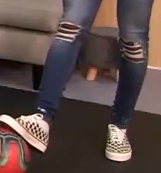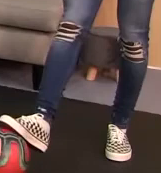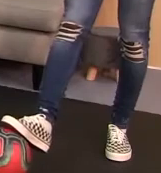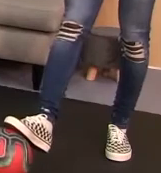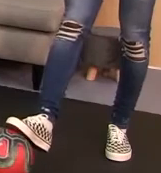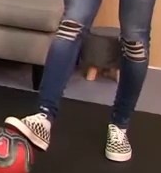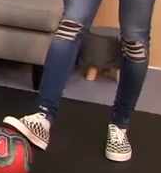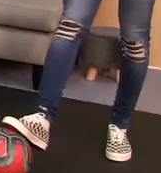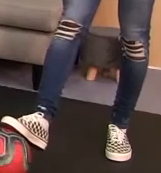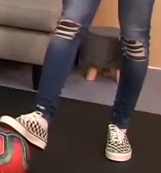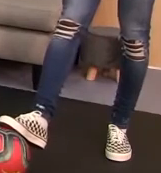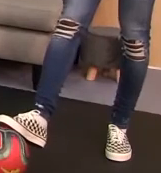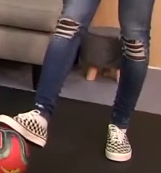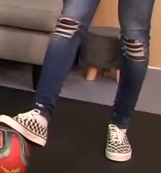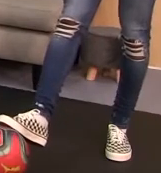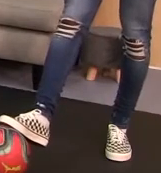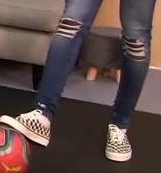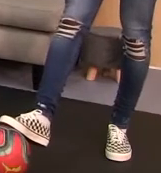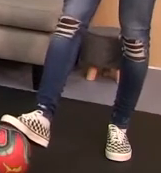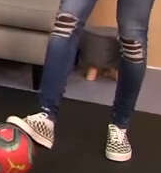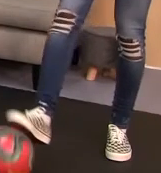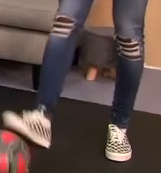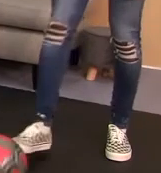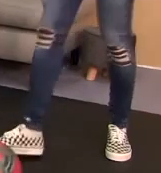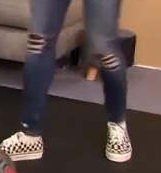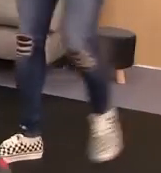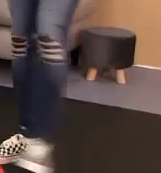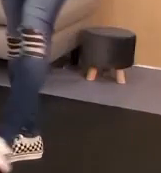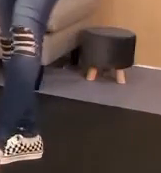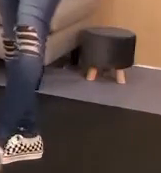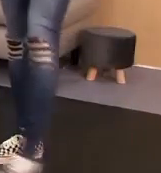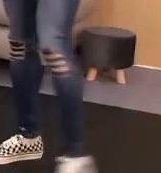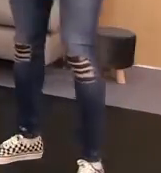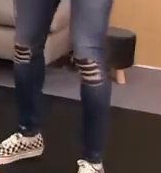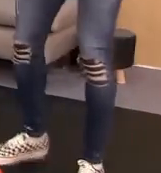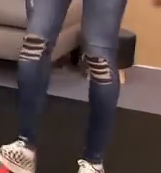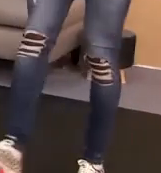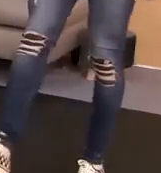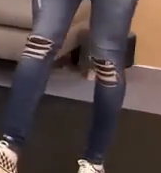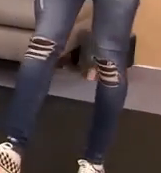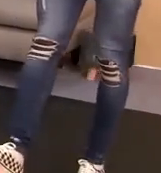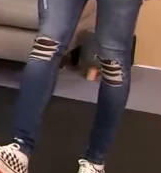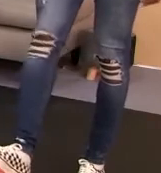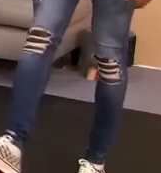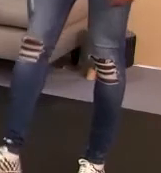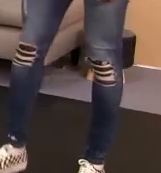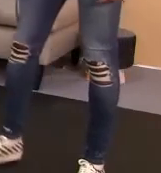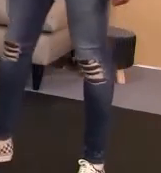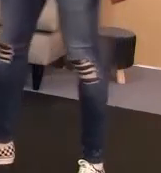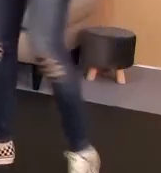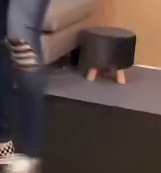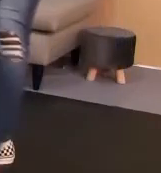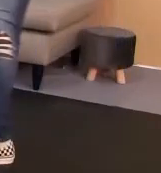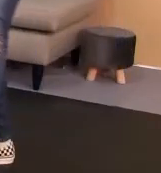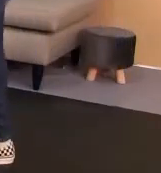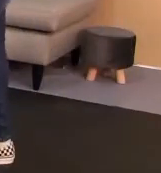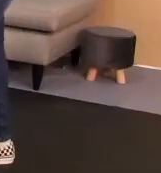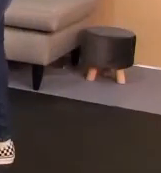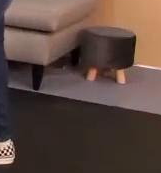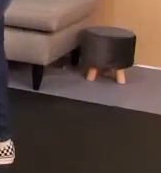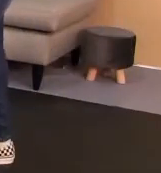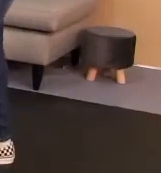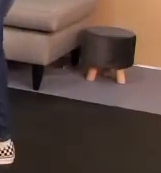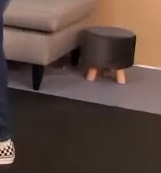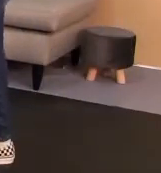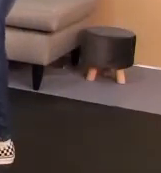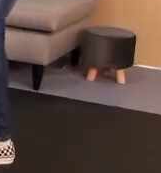I think that's an important... Show us... Take a concept. Okay. So for maths, we're doing functions. So the equation for